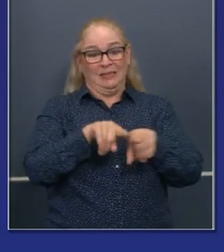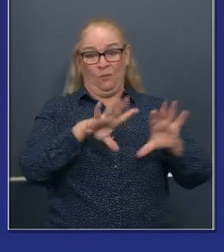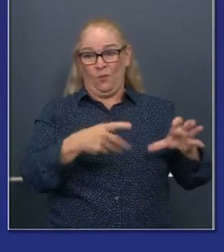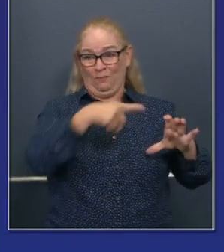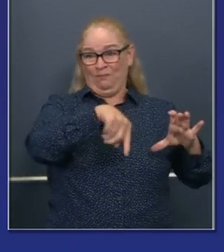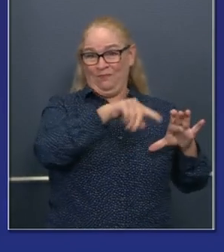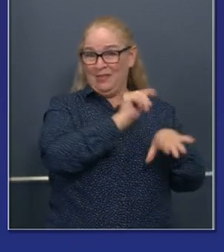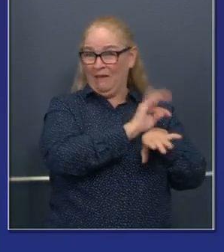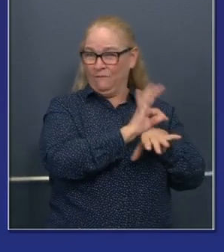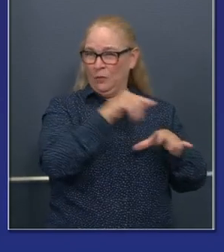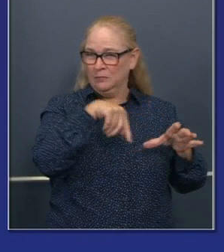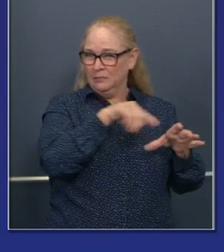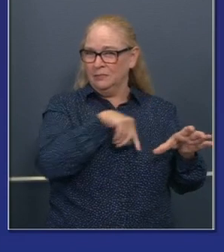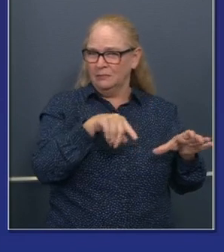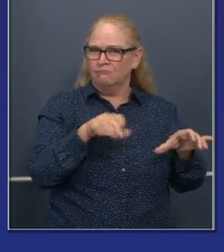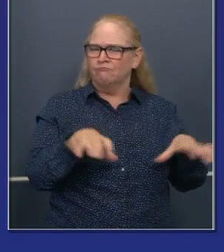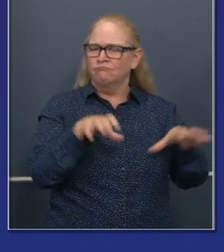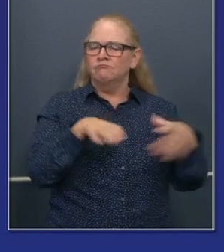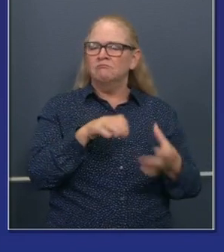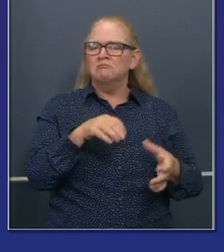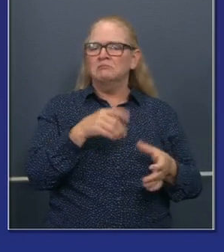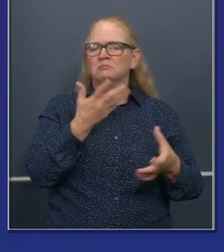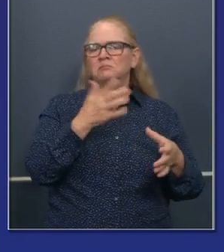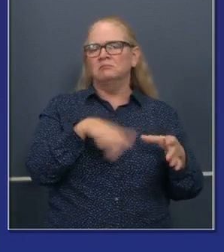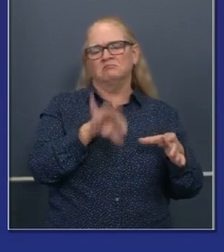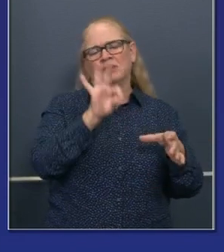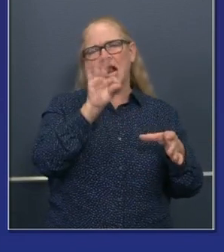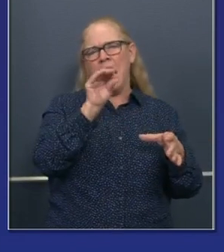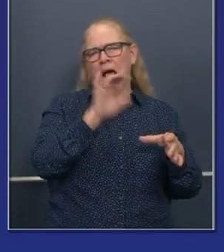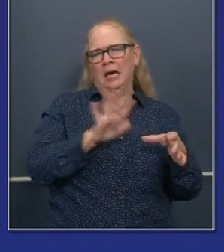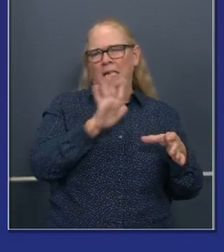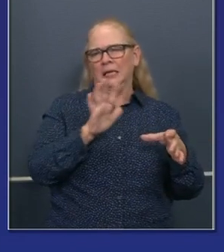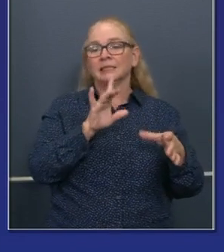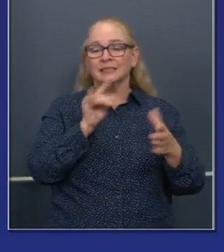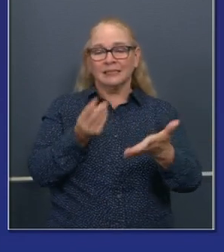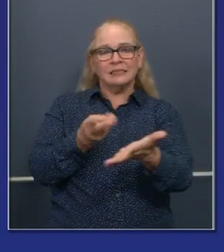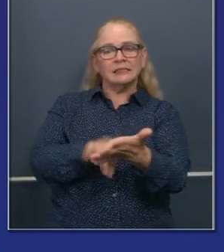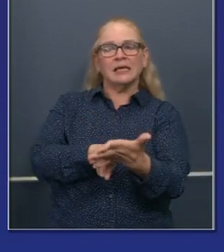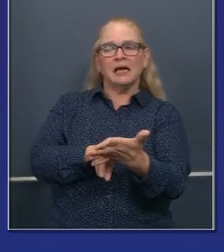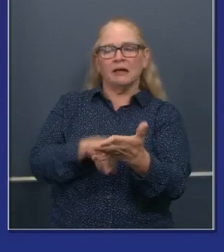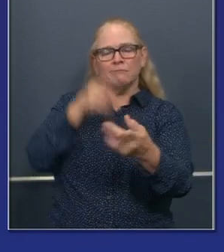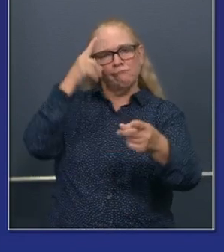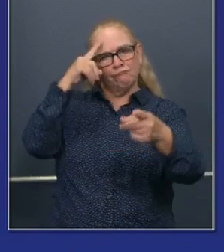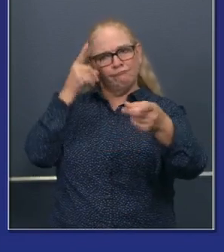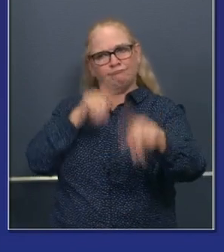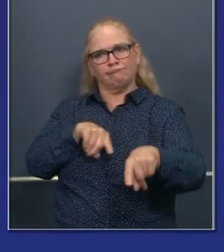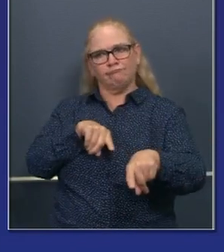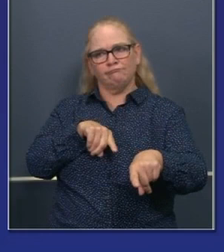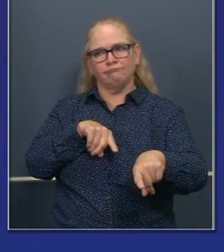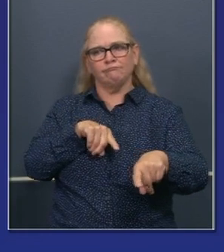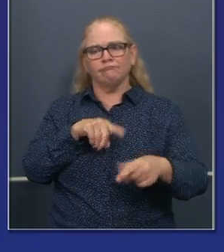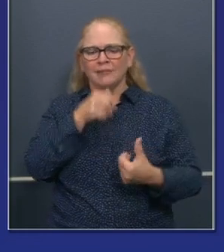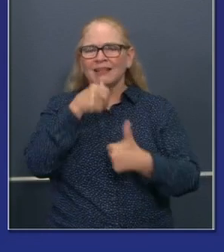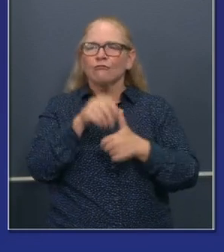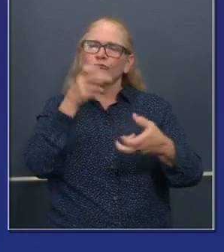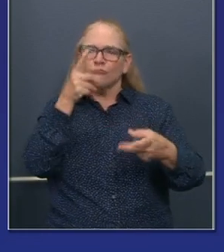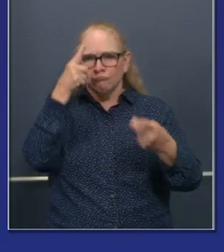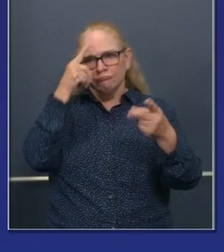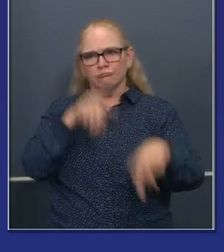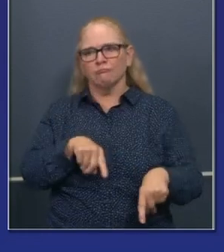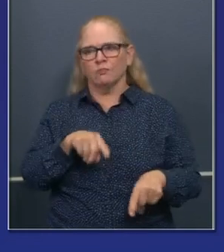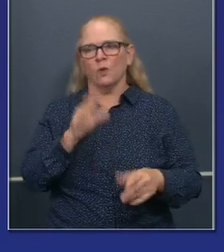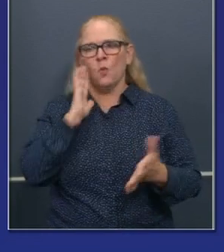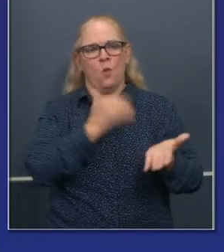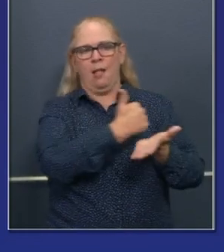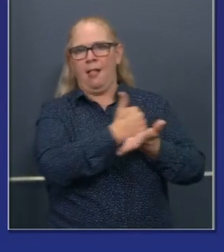you is a remarkable number of people that signed on to a letter agreeing that we needed to advocate for more federal supports